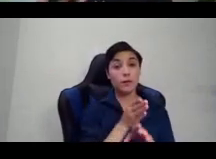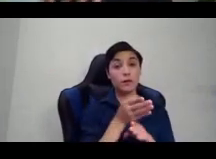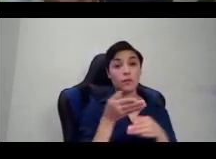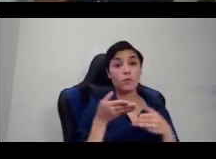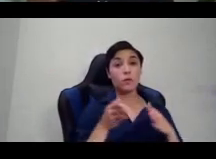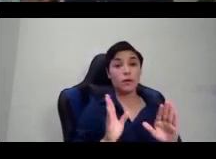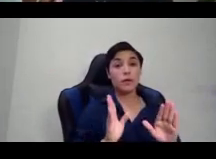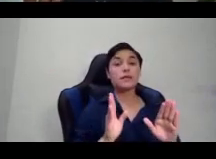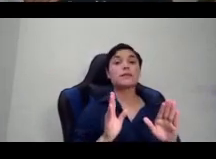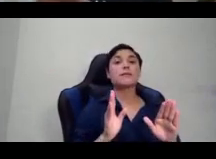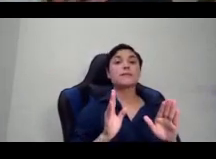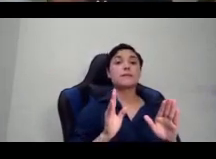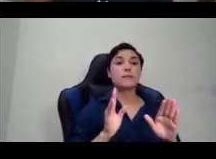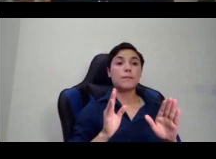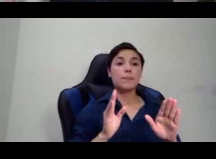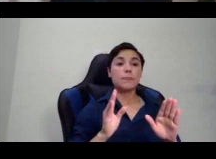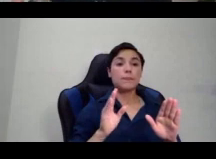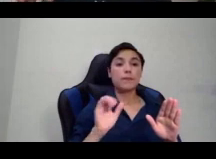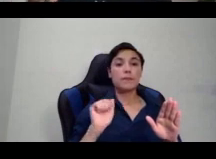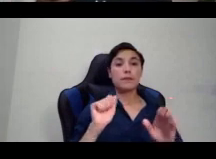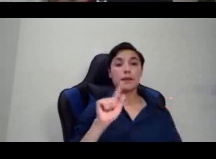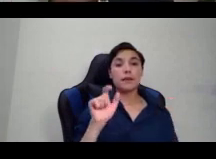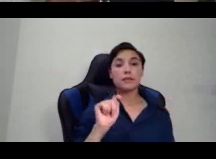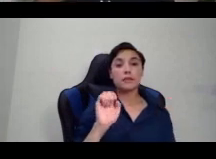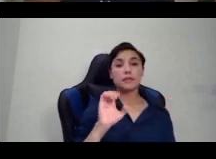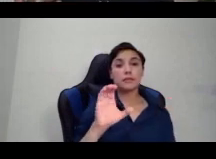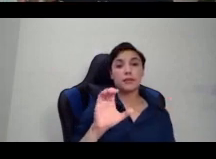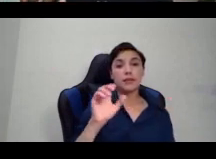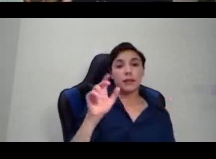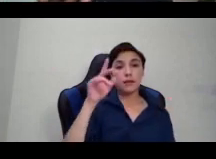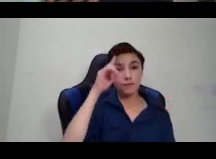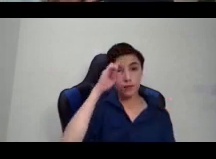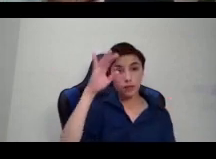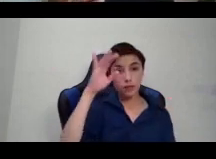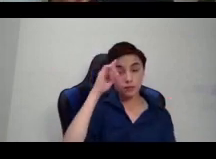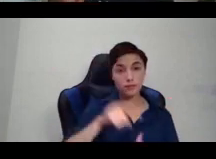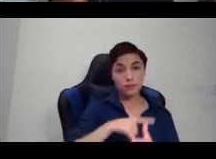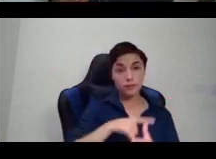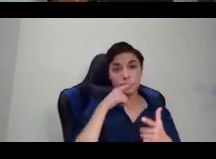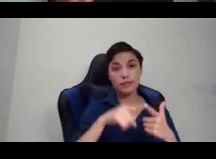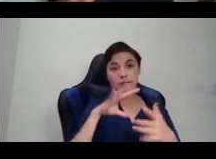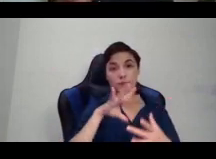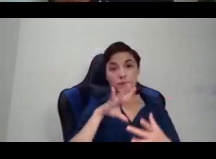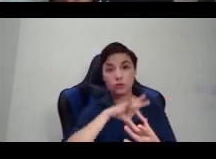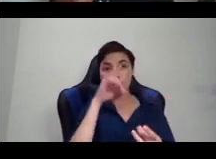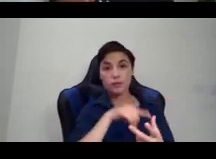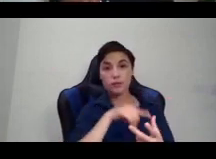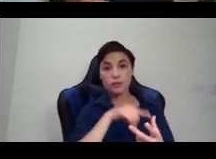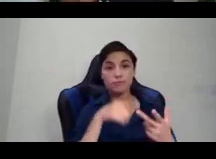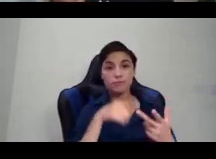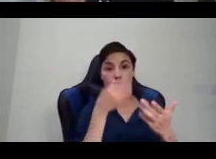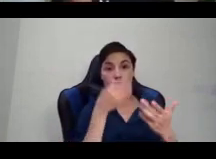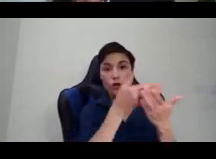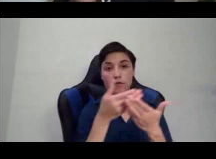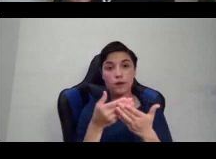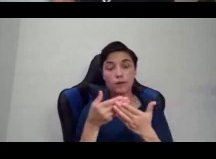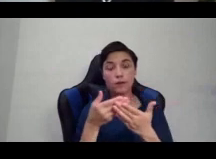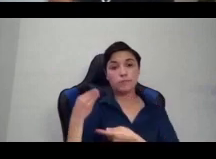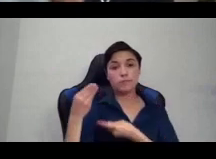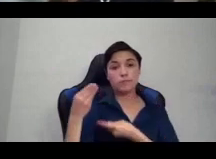spirituality have been written and passed down. O meteo, who is the creator deity, is oftentimes